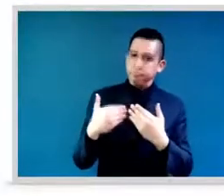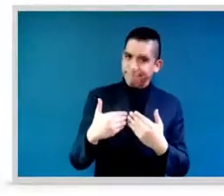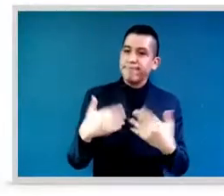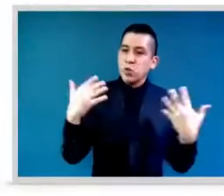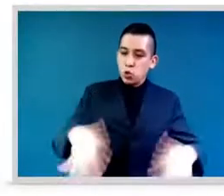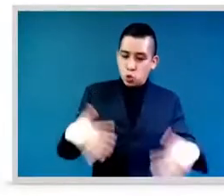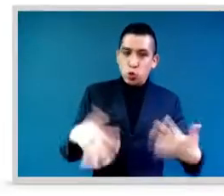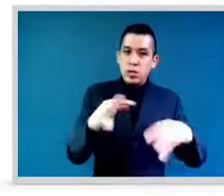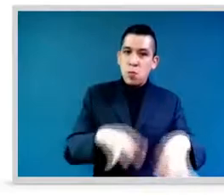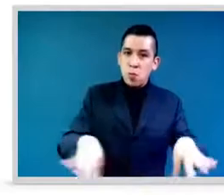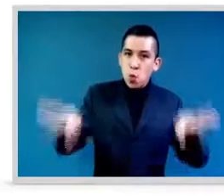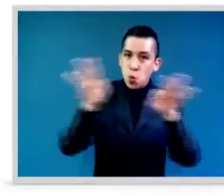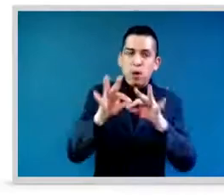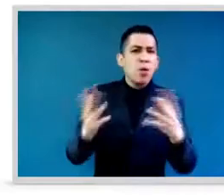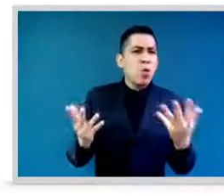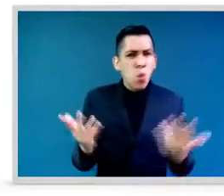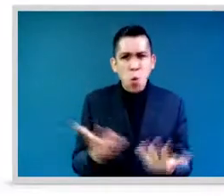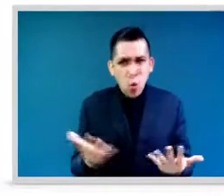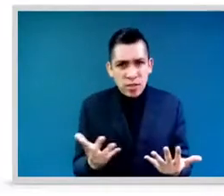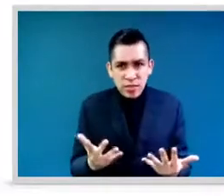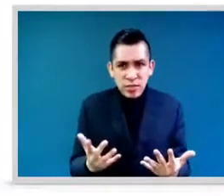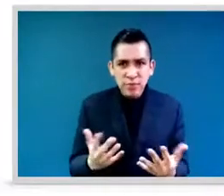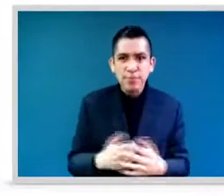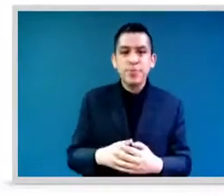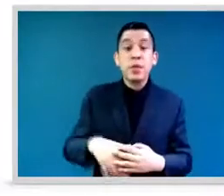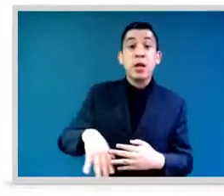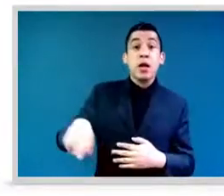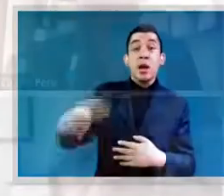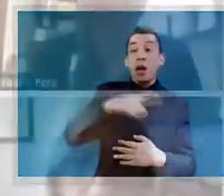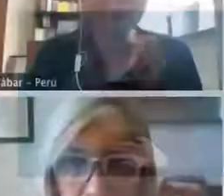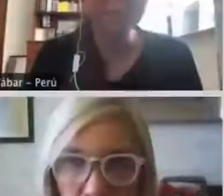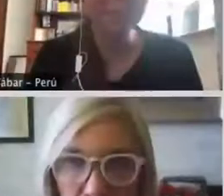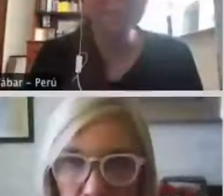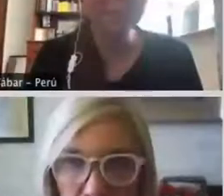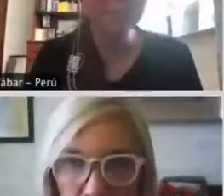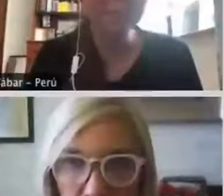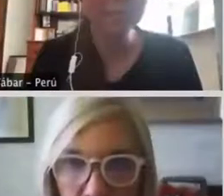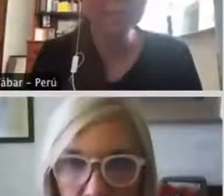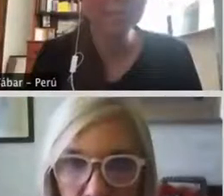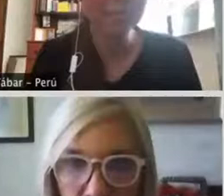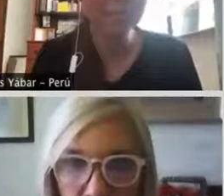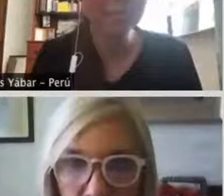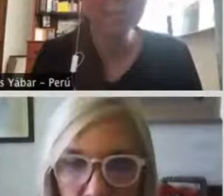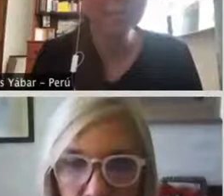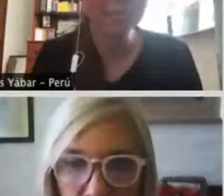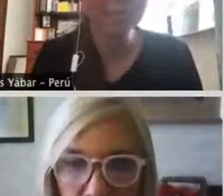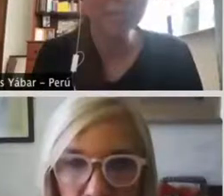it's a challenge to men to let us be those leaders. Thank you, Amanda Nguyen.